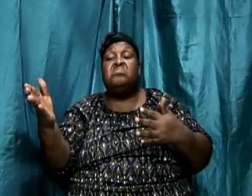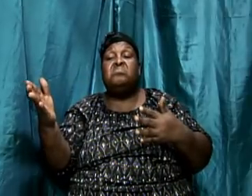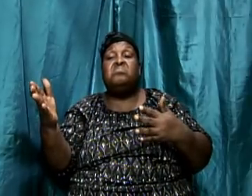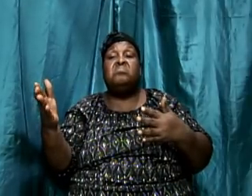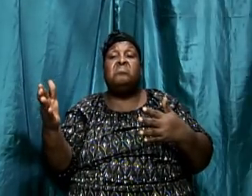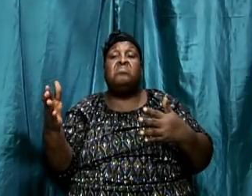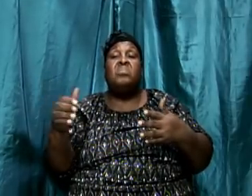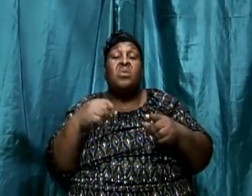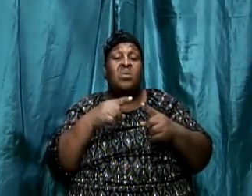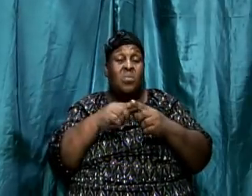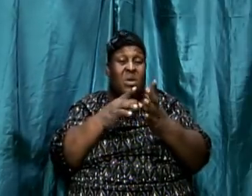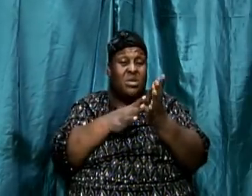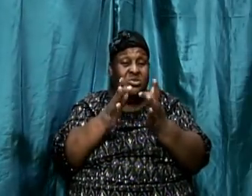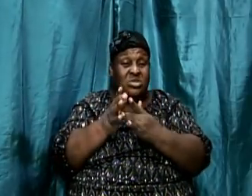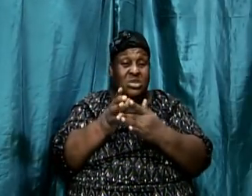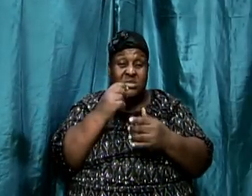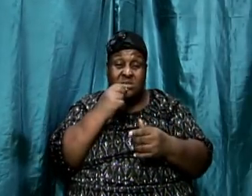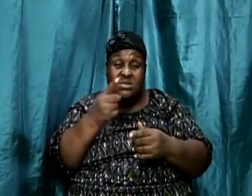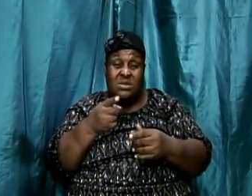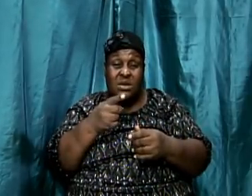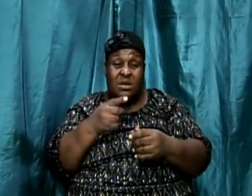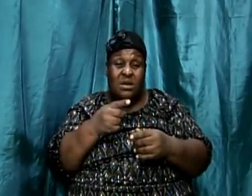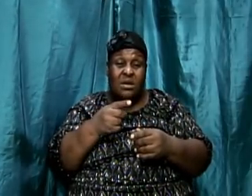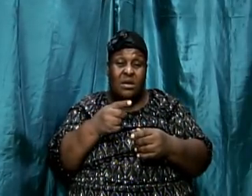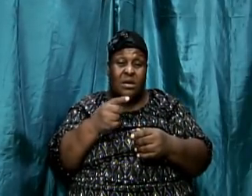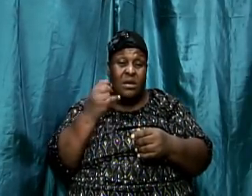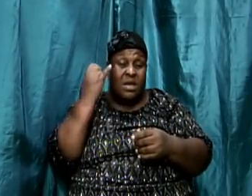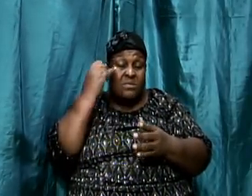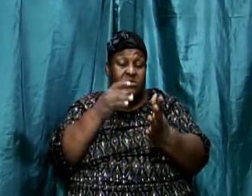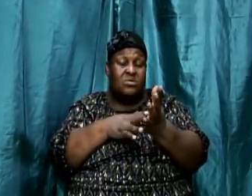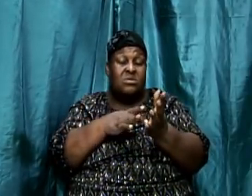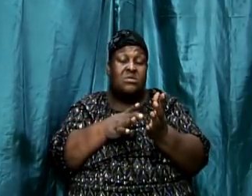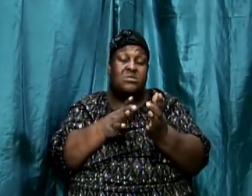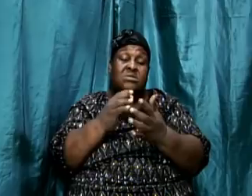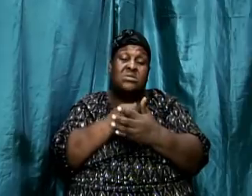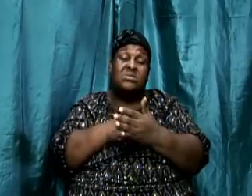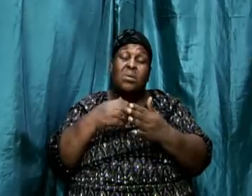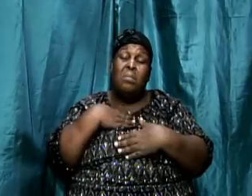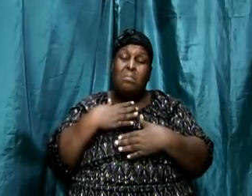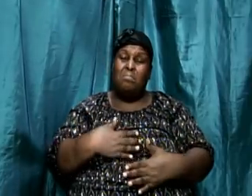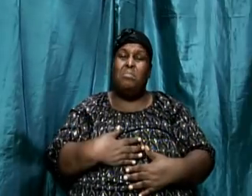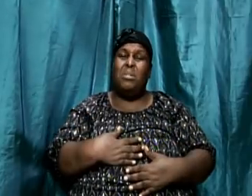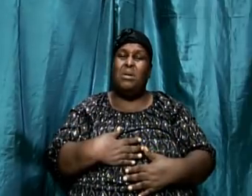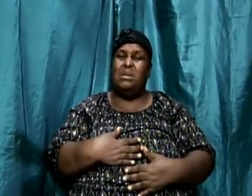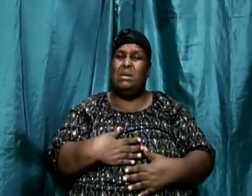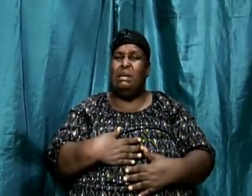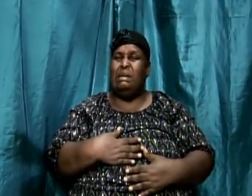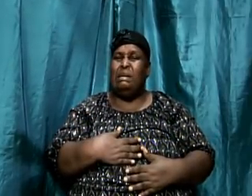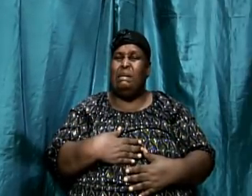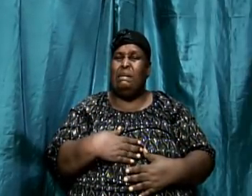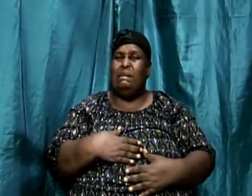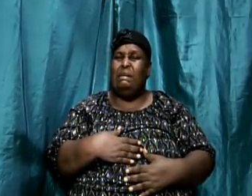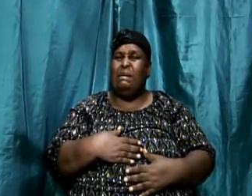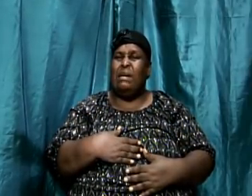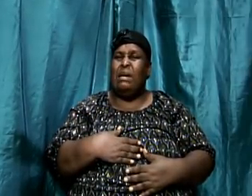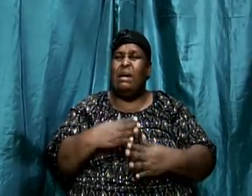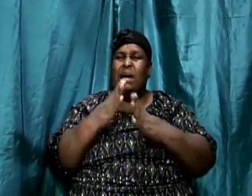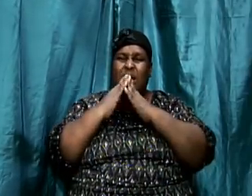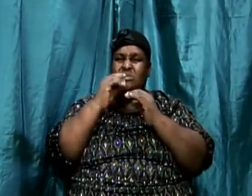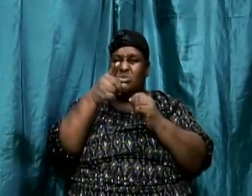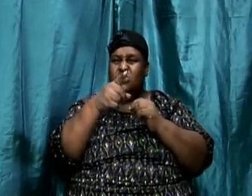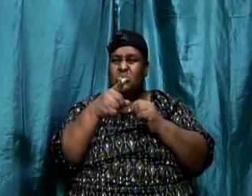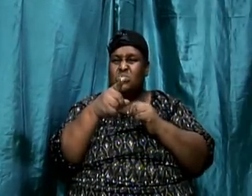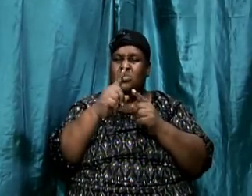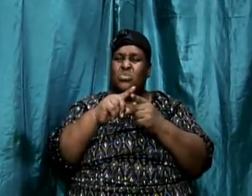look here, if somebody asked you to go with one mile, you should go with him two. A lot of us read that and we don't realize what it was saying. What Jesus was